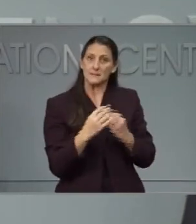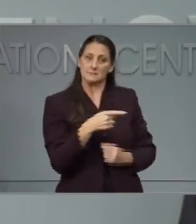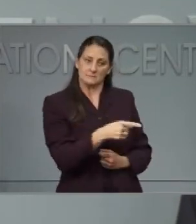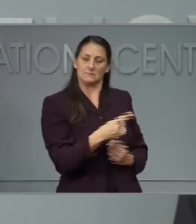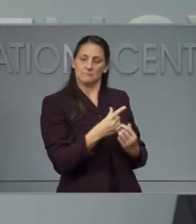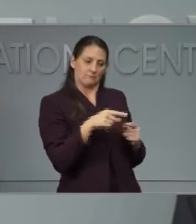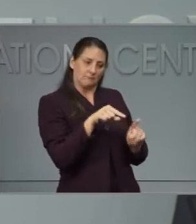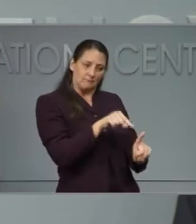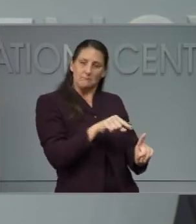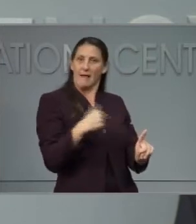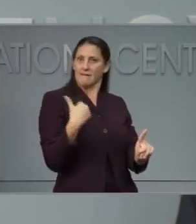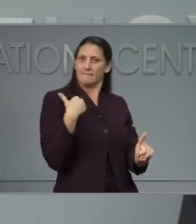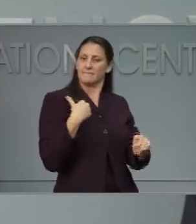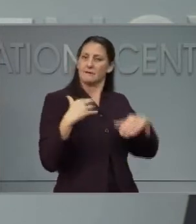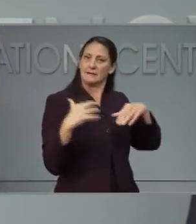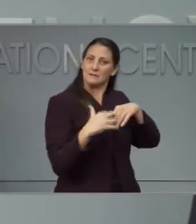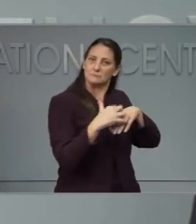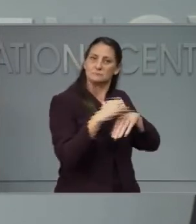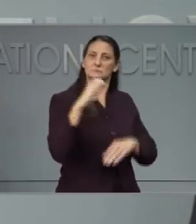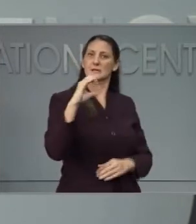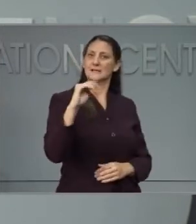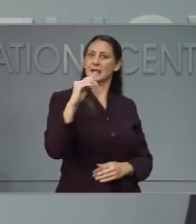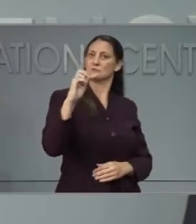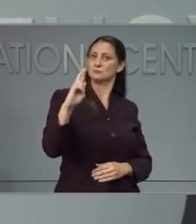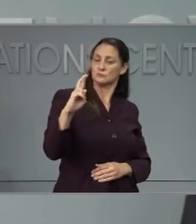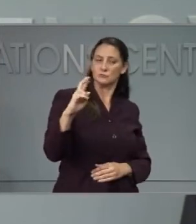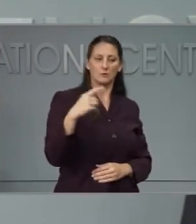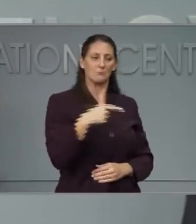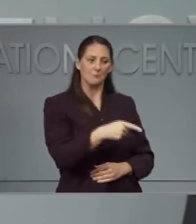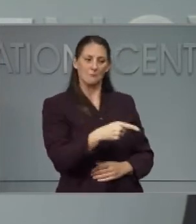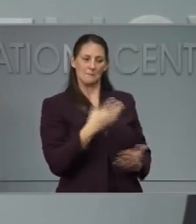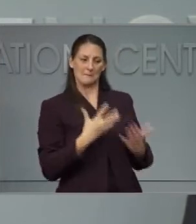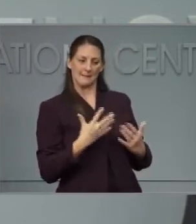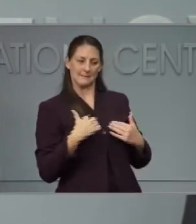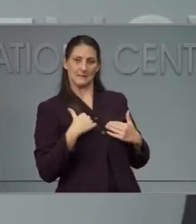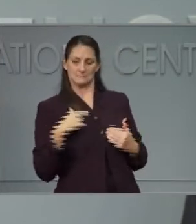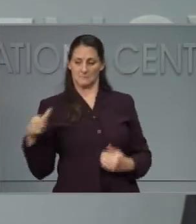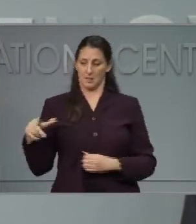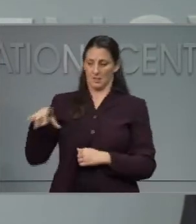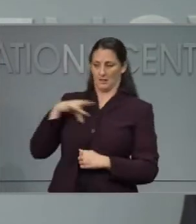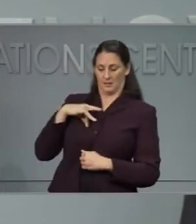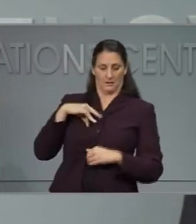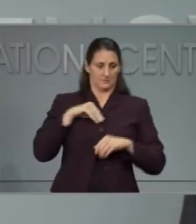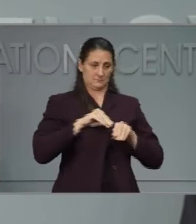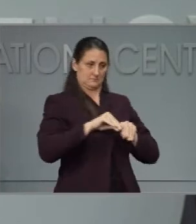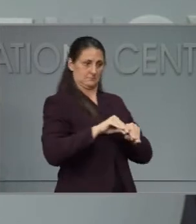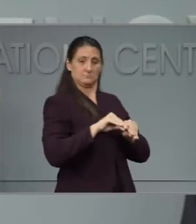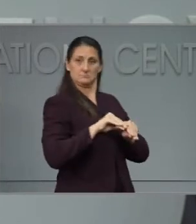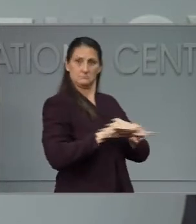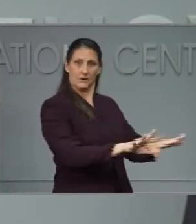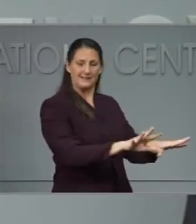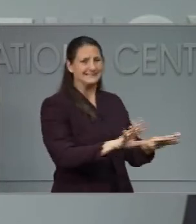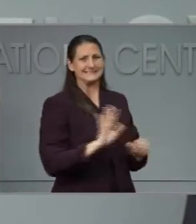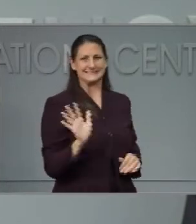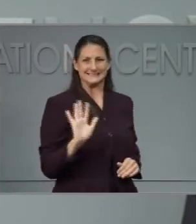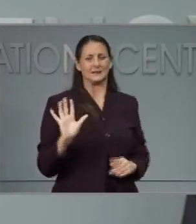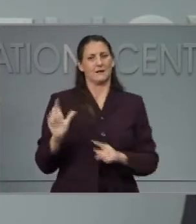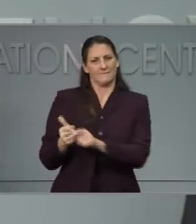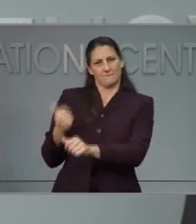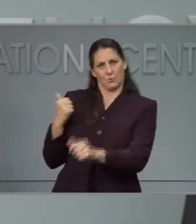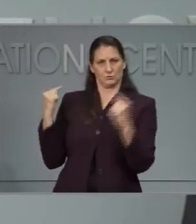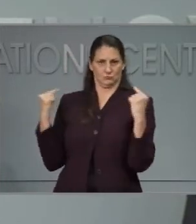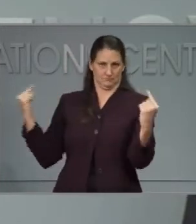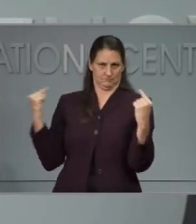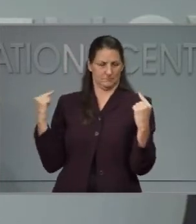Those are the kinds of things you want to be thinking about when you make decisions about doing any higher risk activity. Gyms is one of them, but of course we